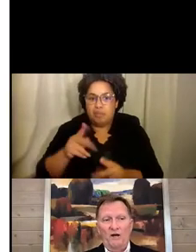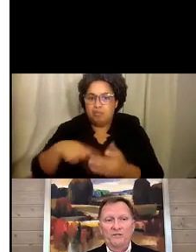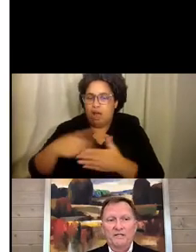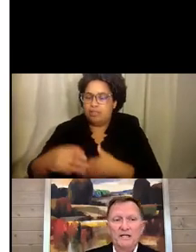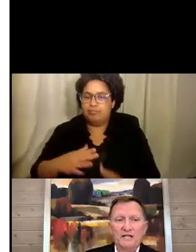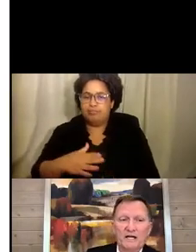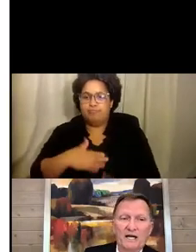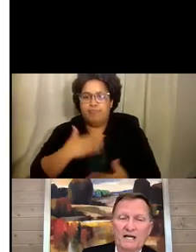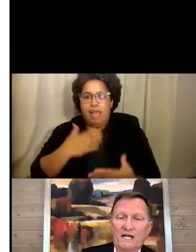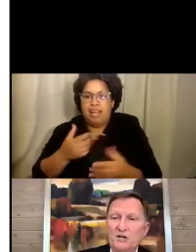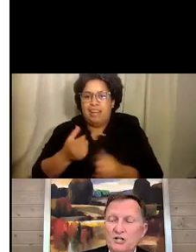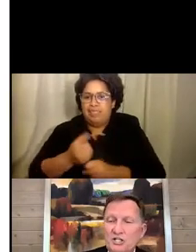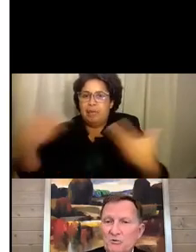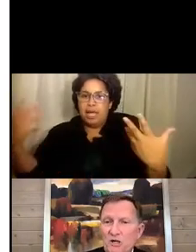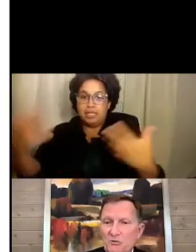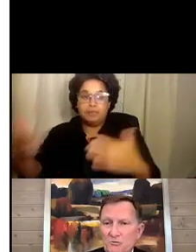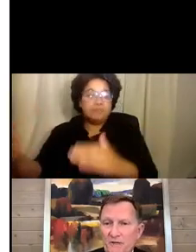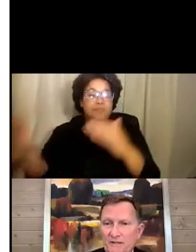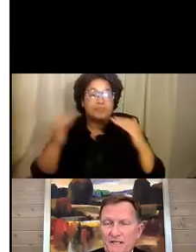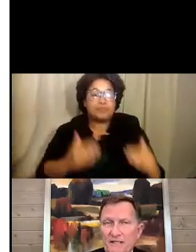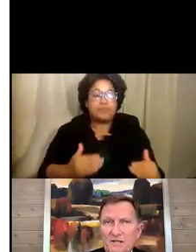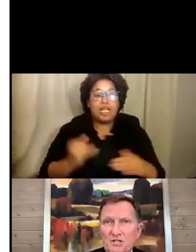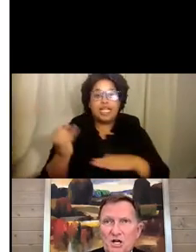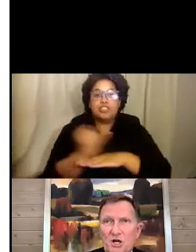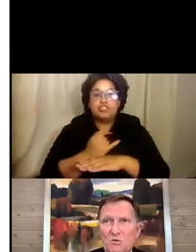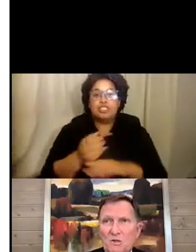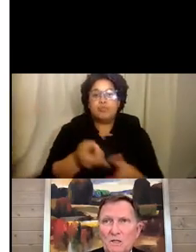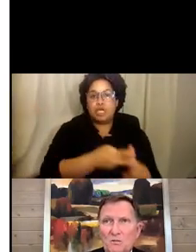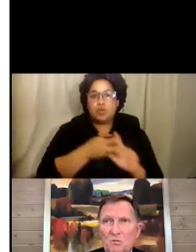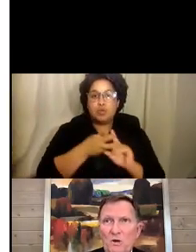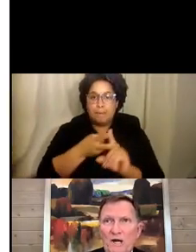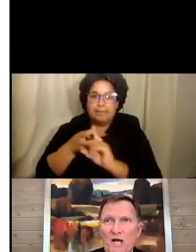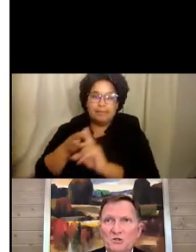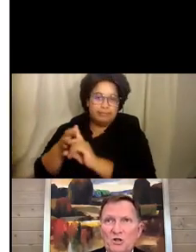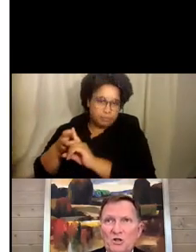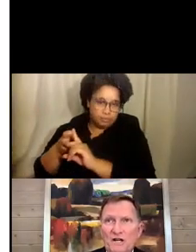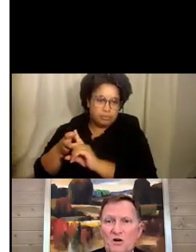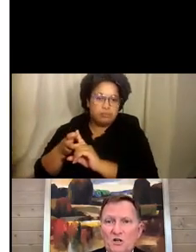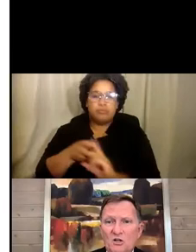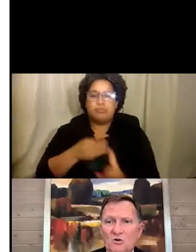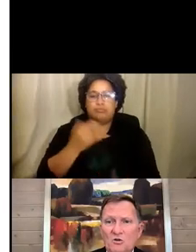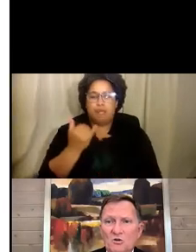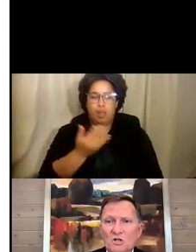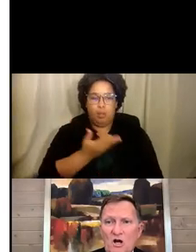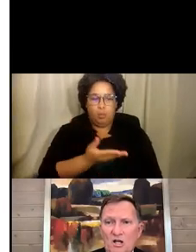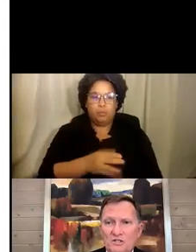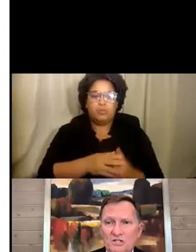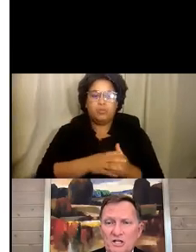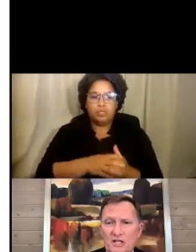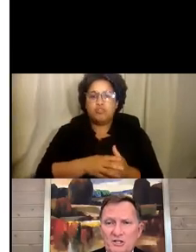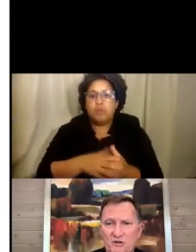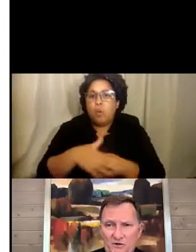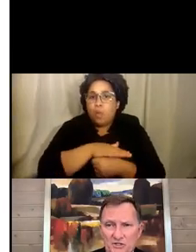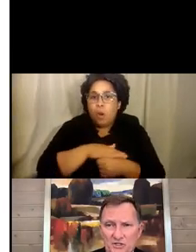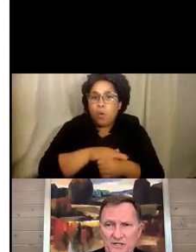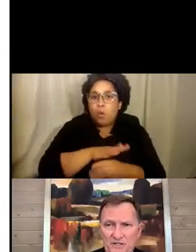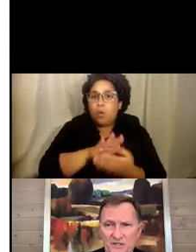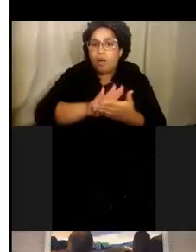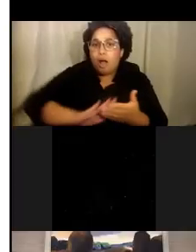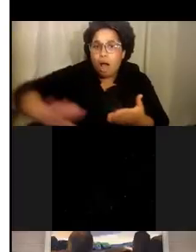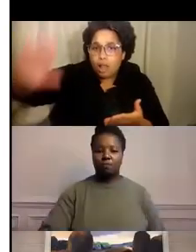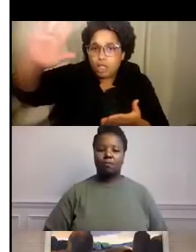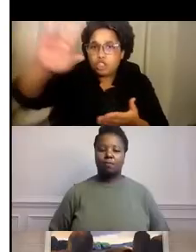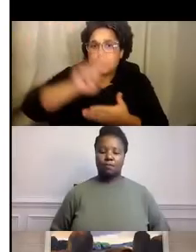around internship recruitment. So we went out to a lot of our local colleges and universities